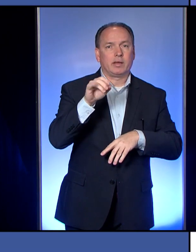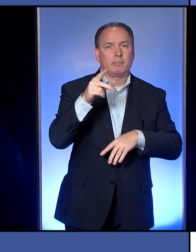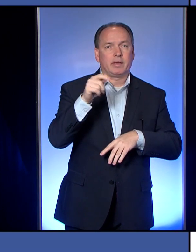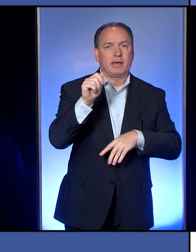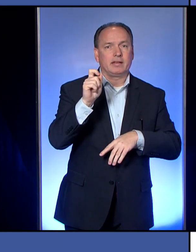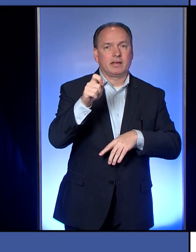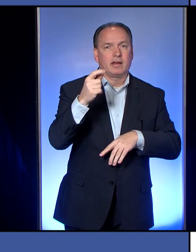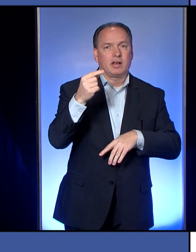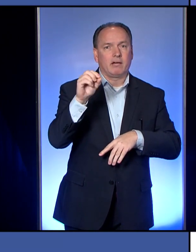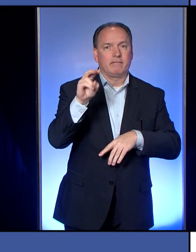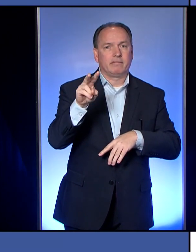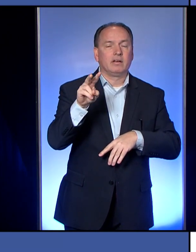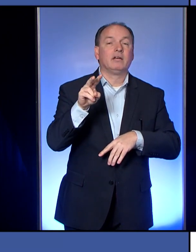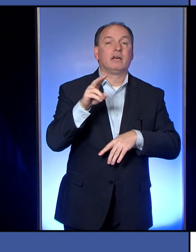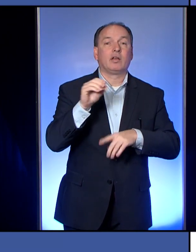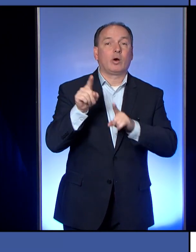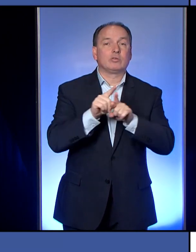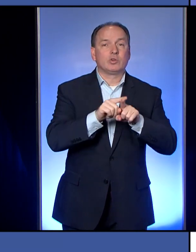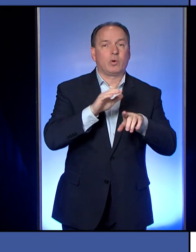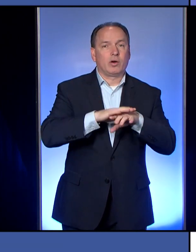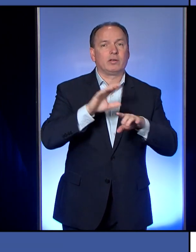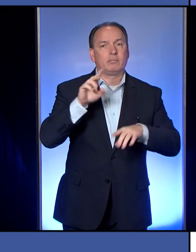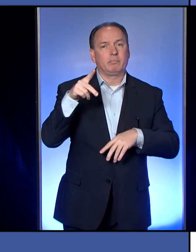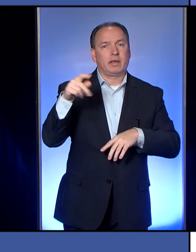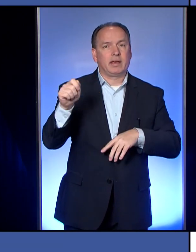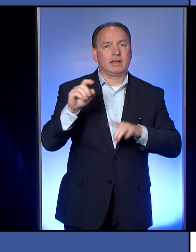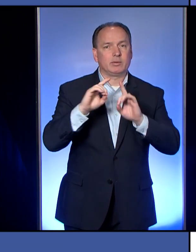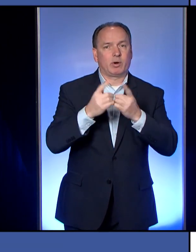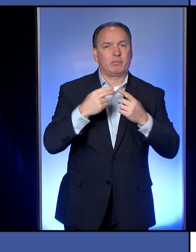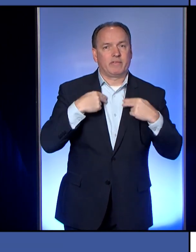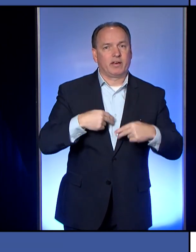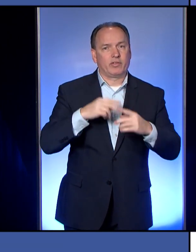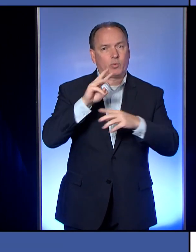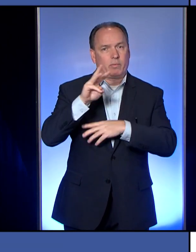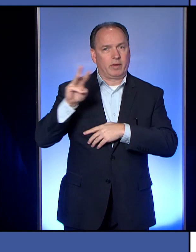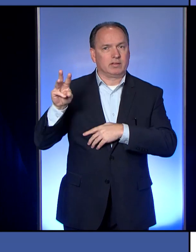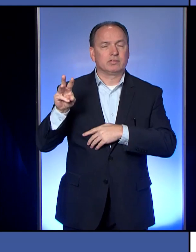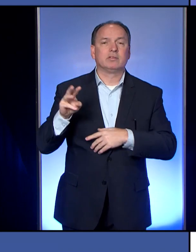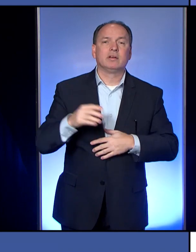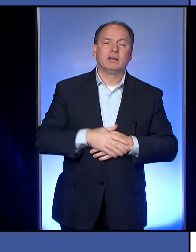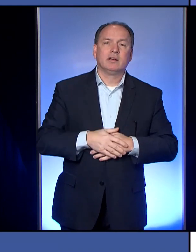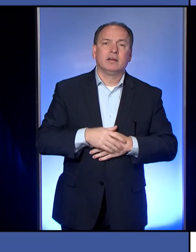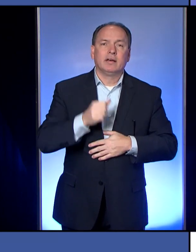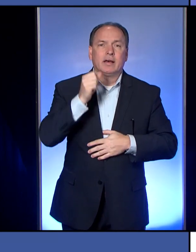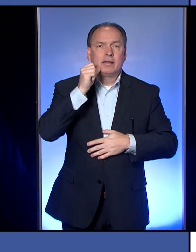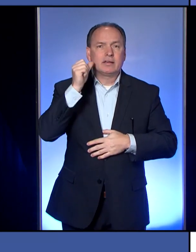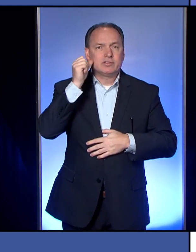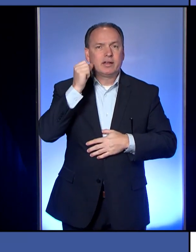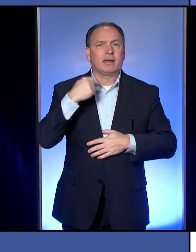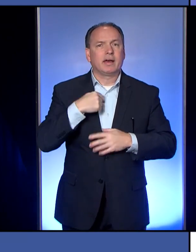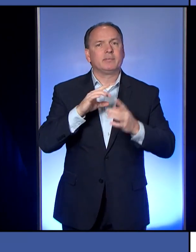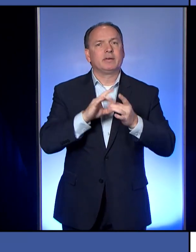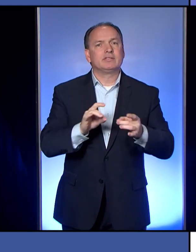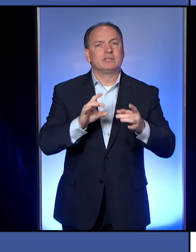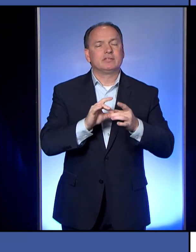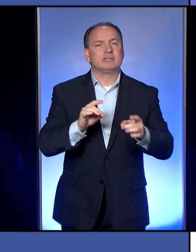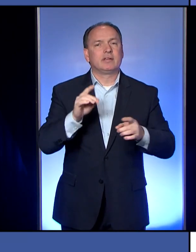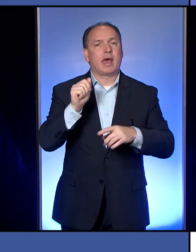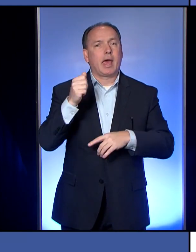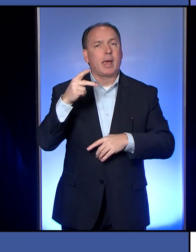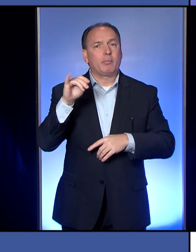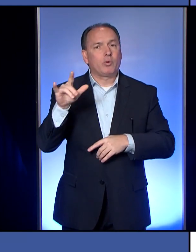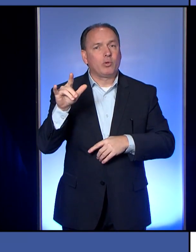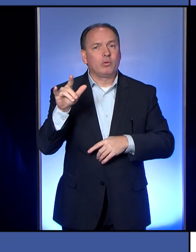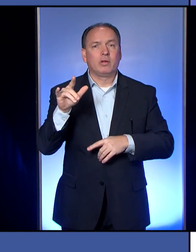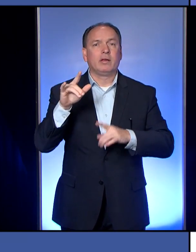Department of Health's web page. As I mentioned yesterday, April is County Government Month. With all